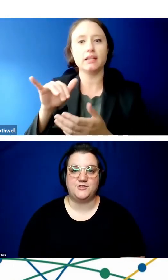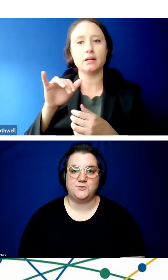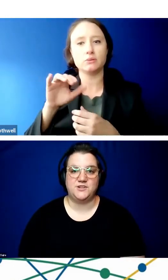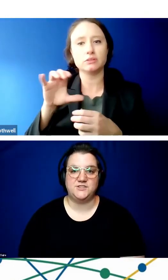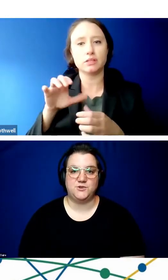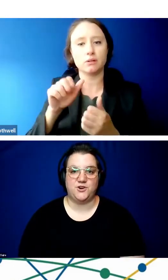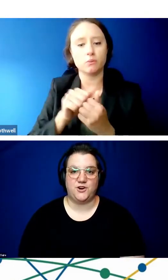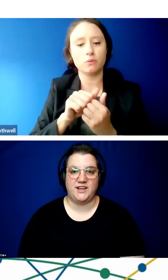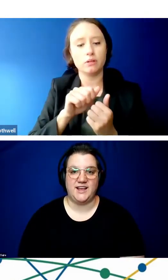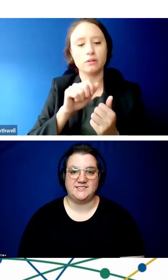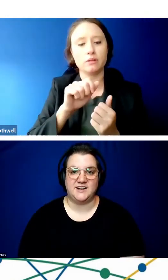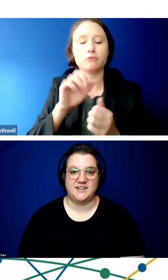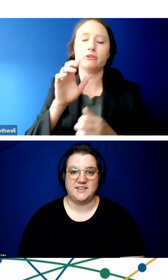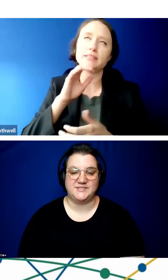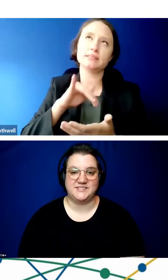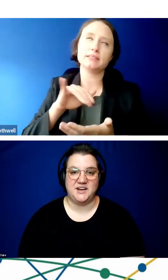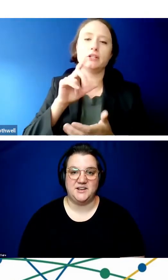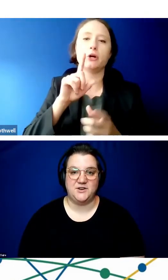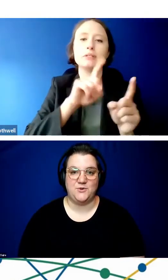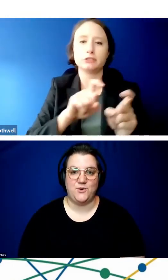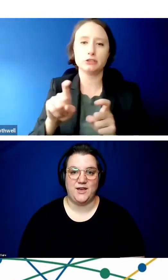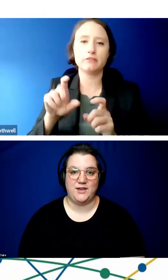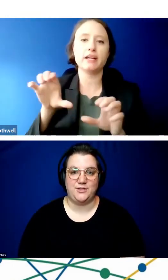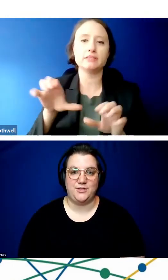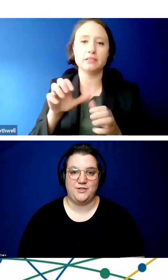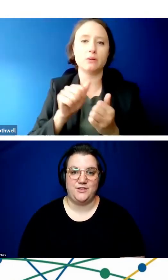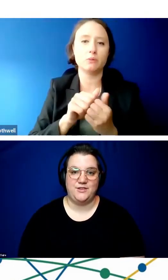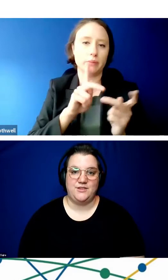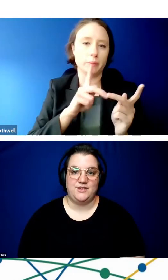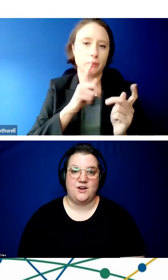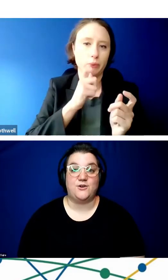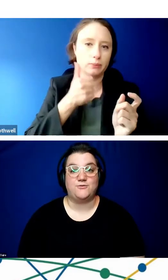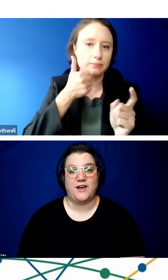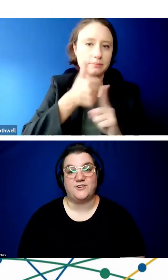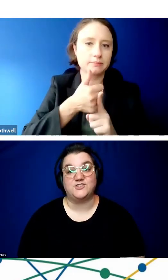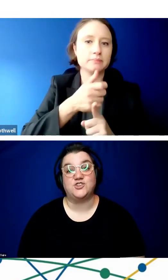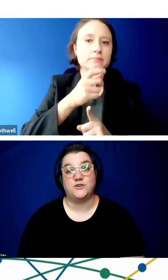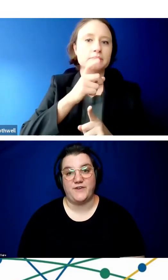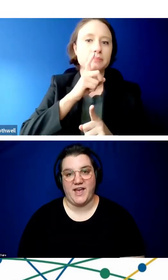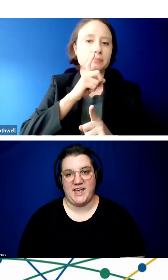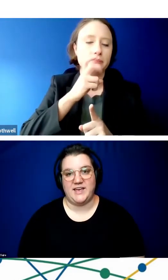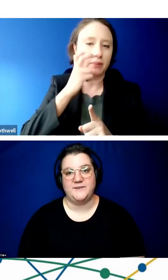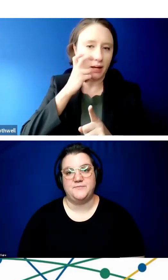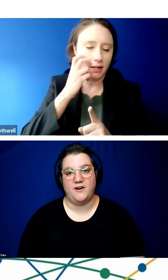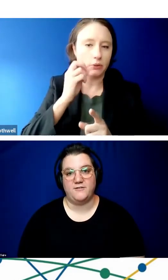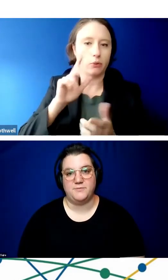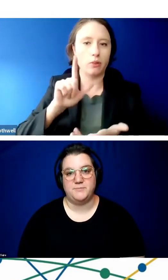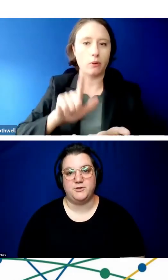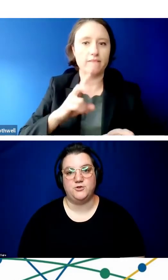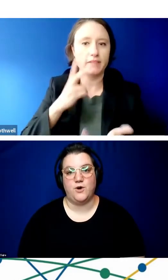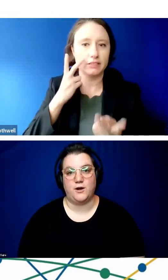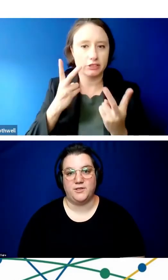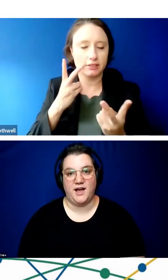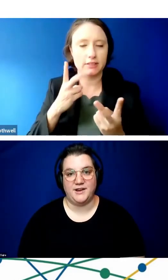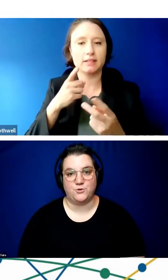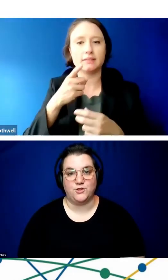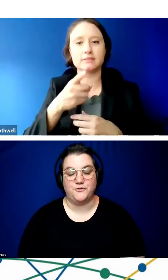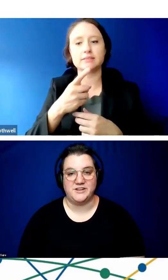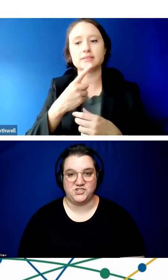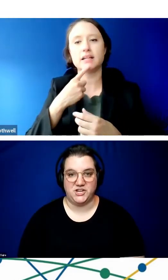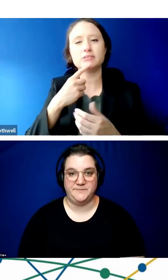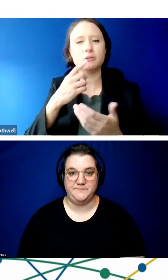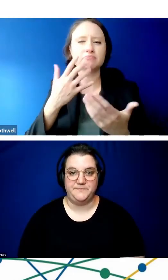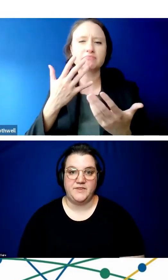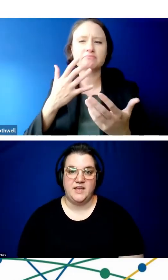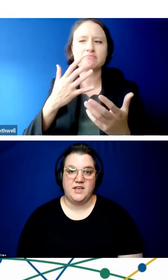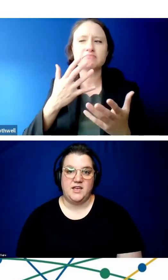The first one is regarding a study that was done with or rather a survey of people who are blind or